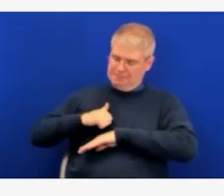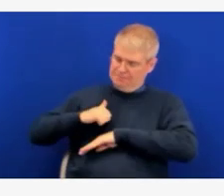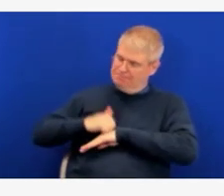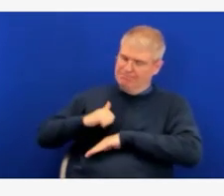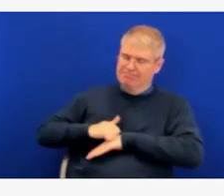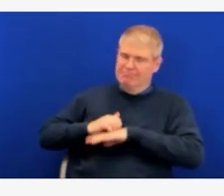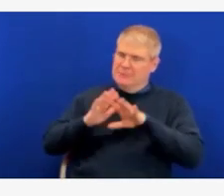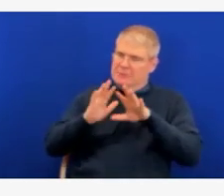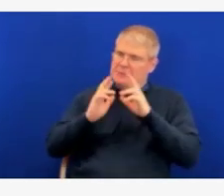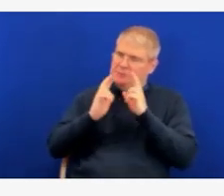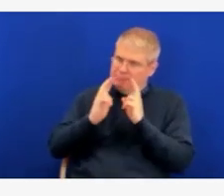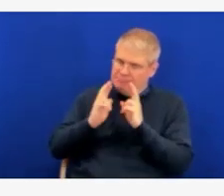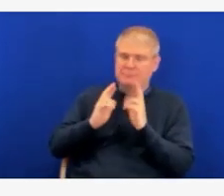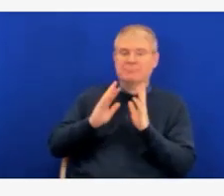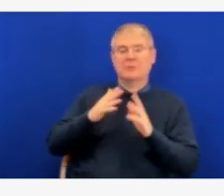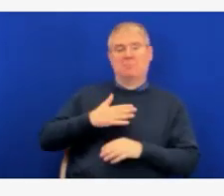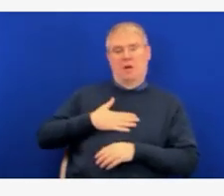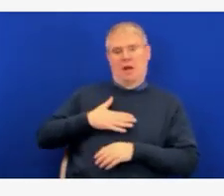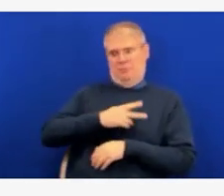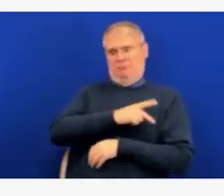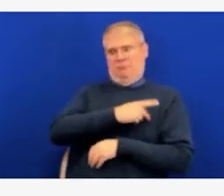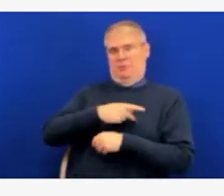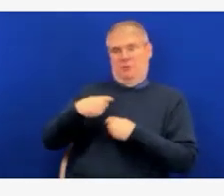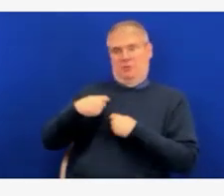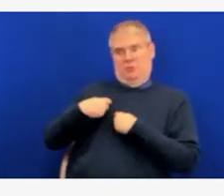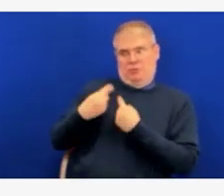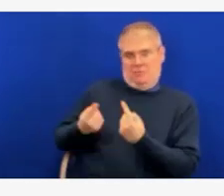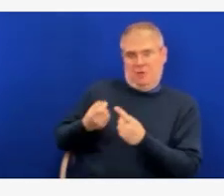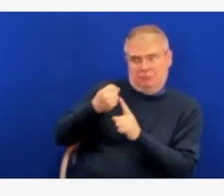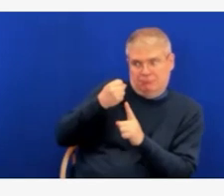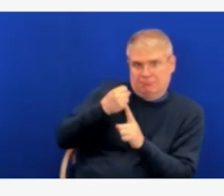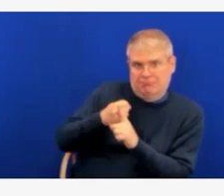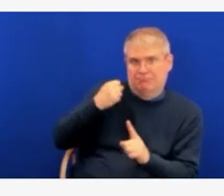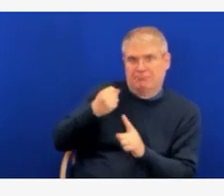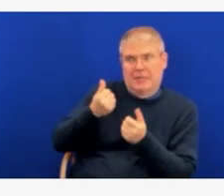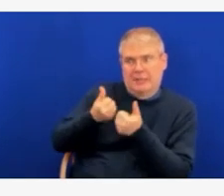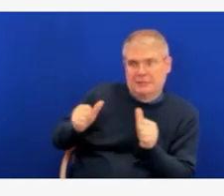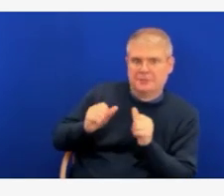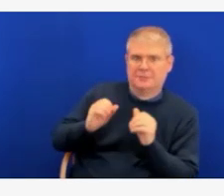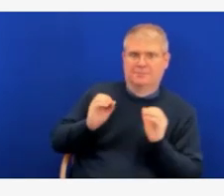they're most often experiencing, and they're going to be treated symptomatically.